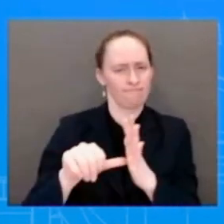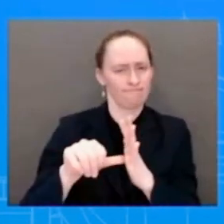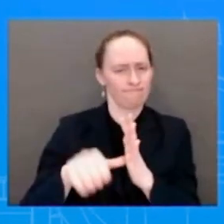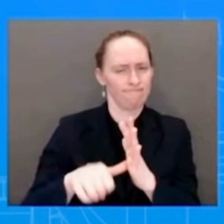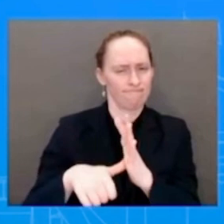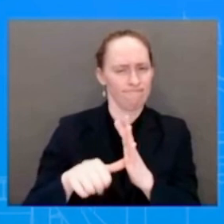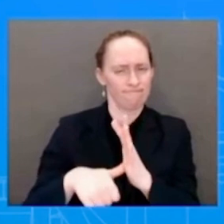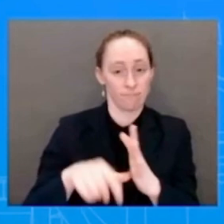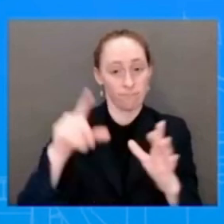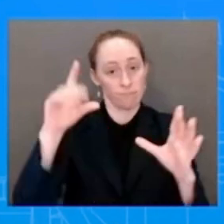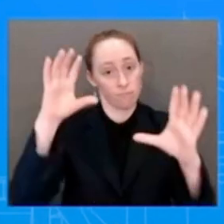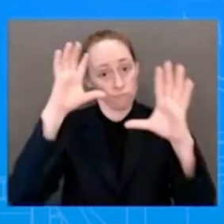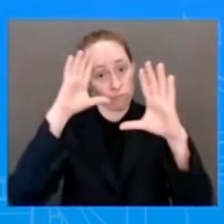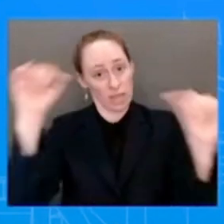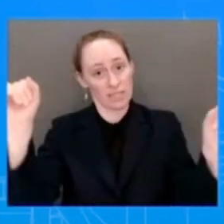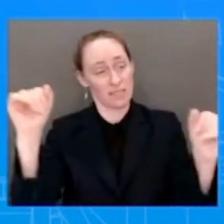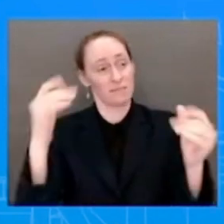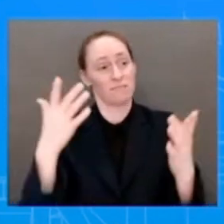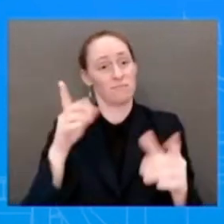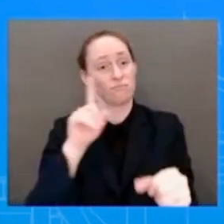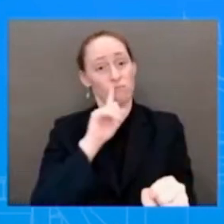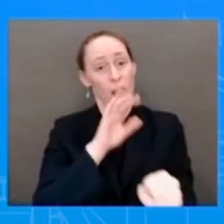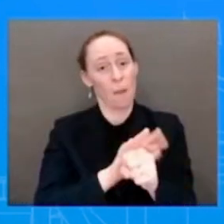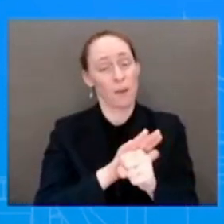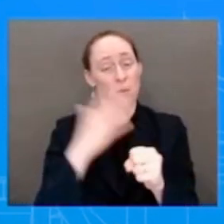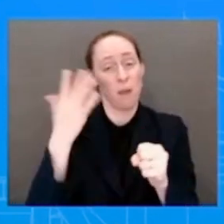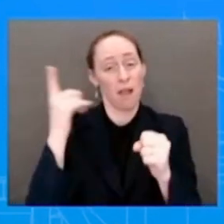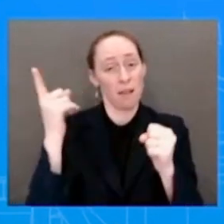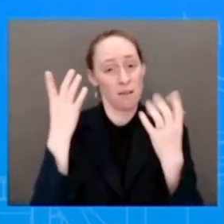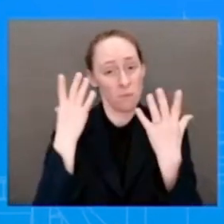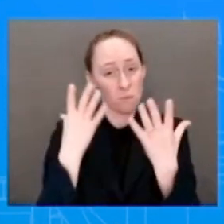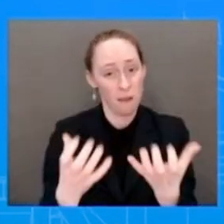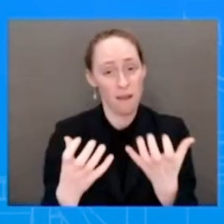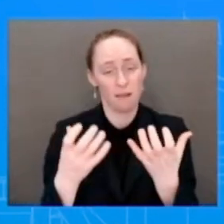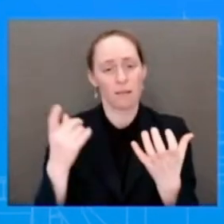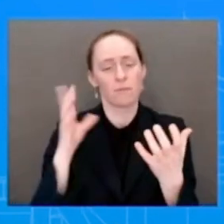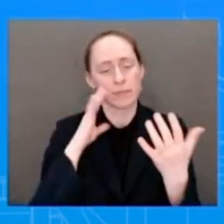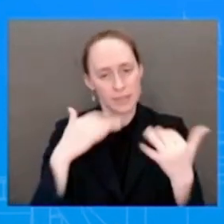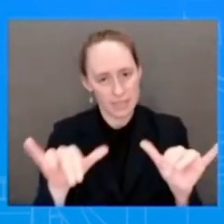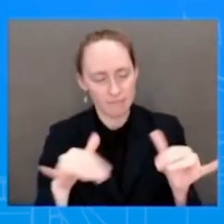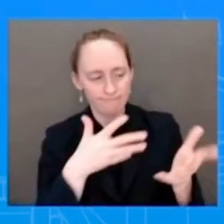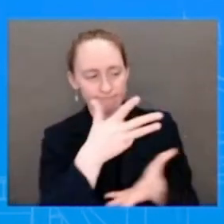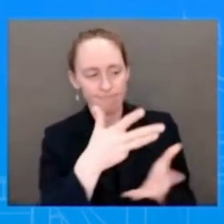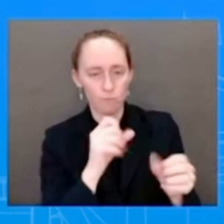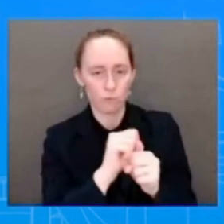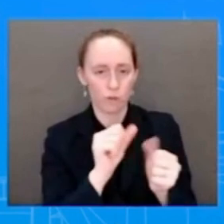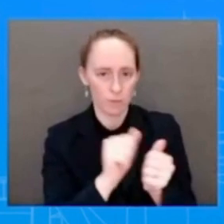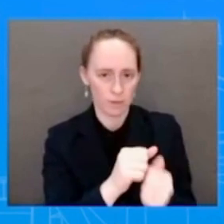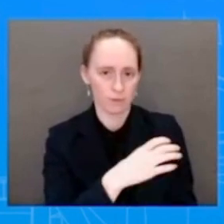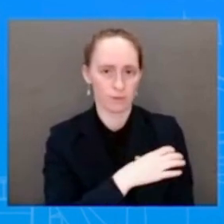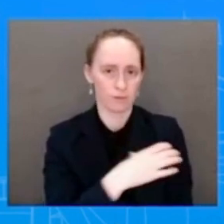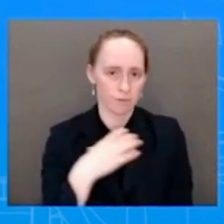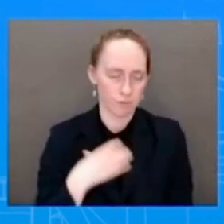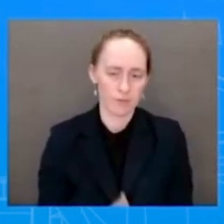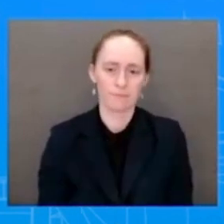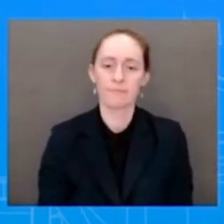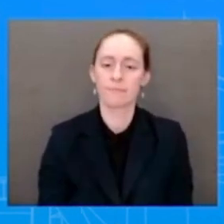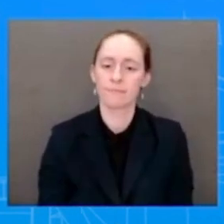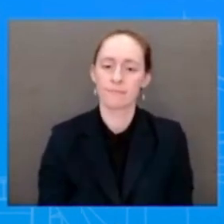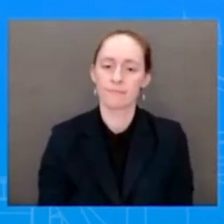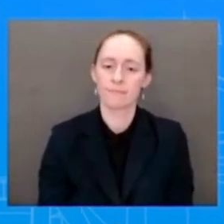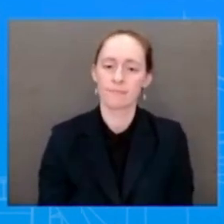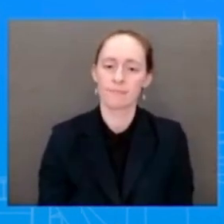you know, to working with Congress, for Congress to act so it can become the land, the law of the land. And we